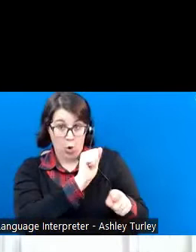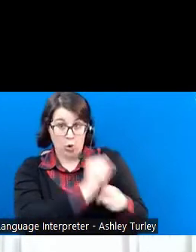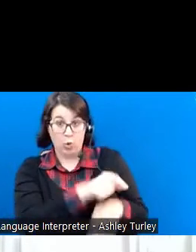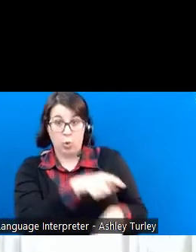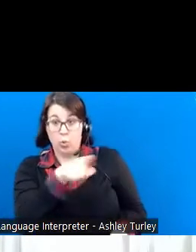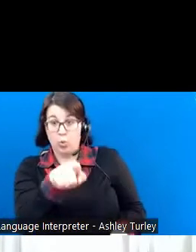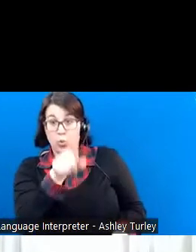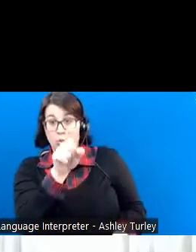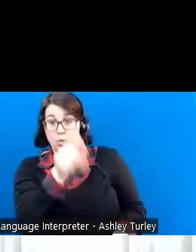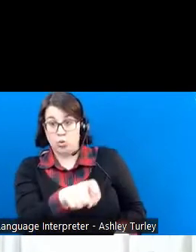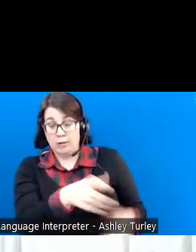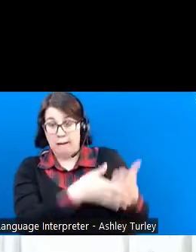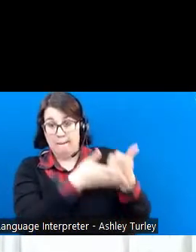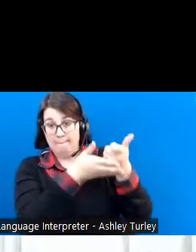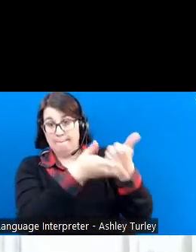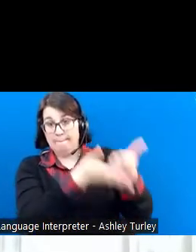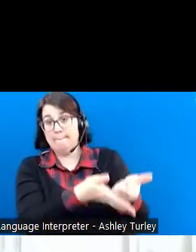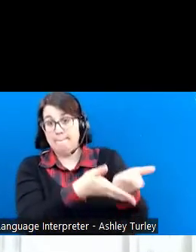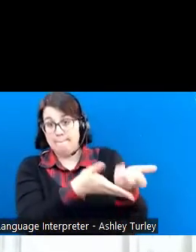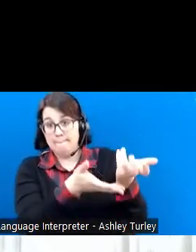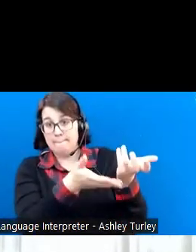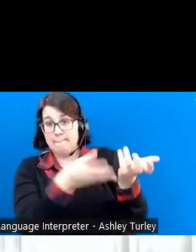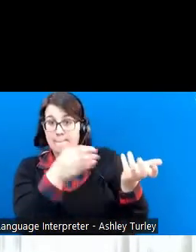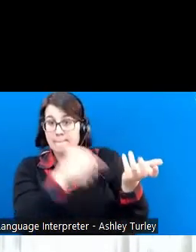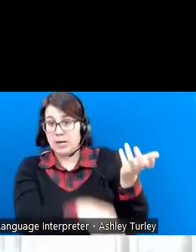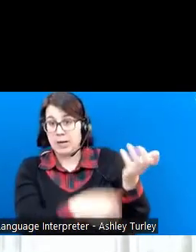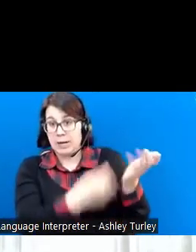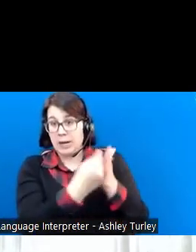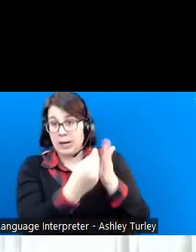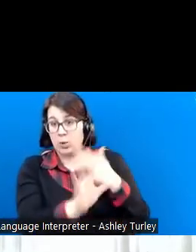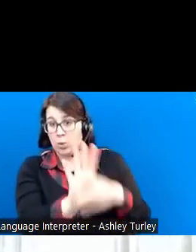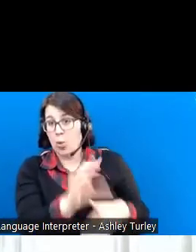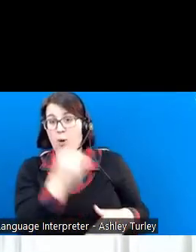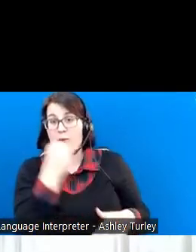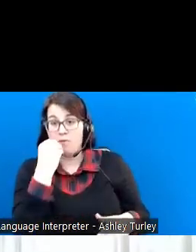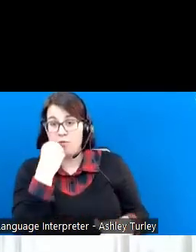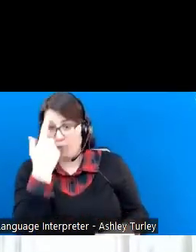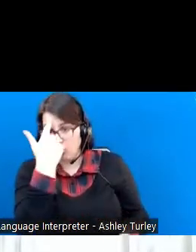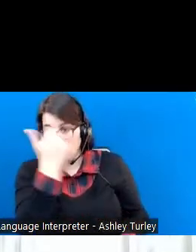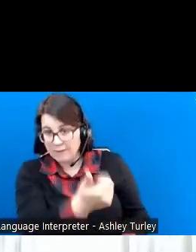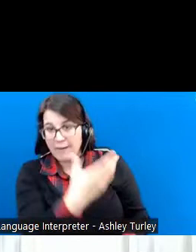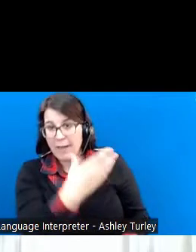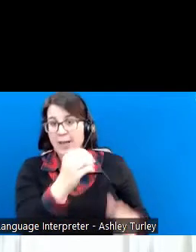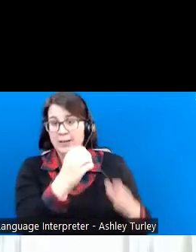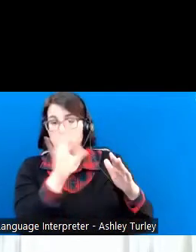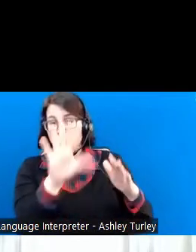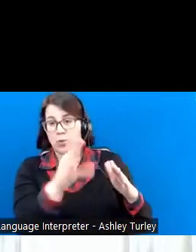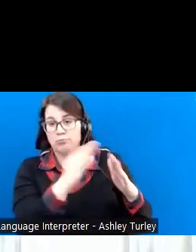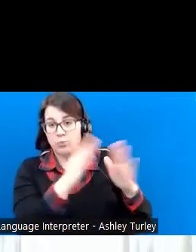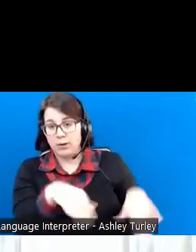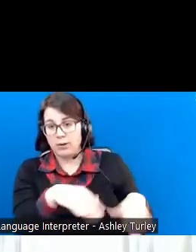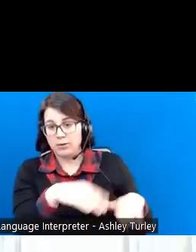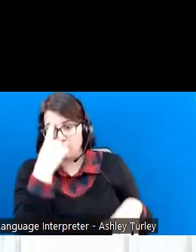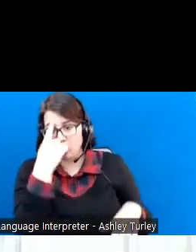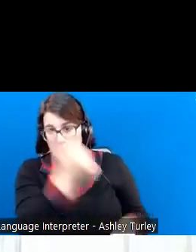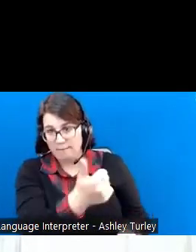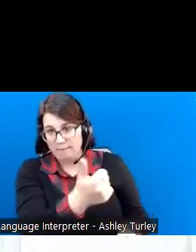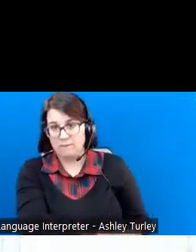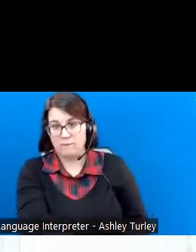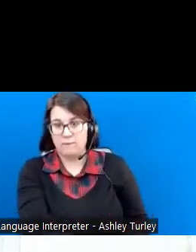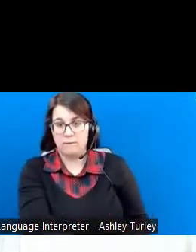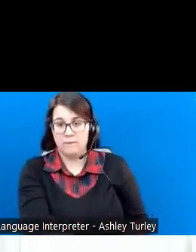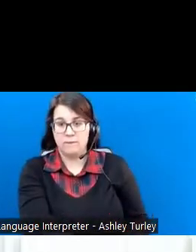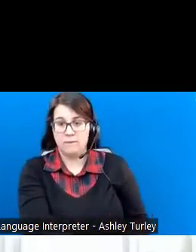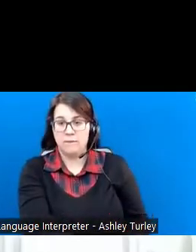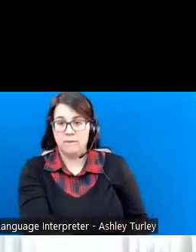should be helping to pay for your own food and shelter. So they are going to take away some